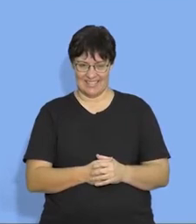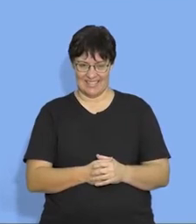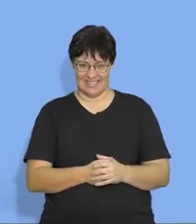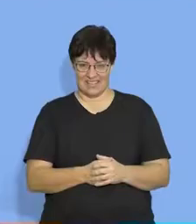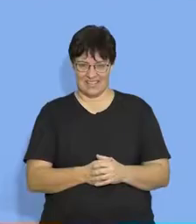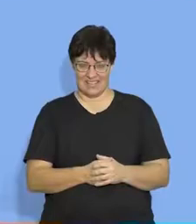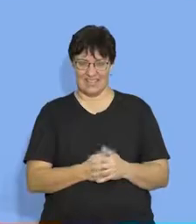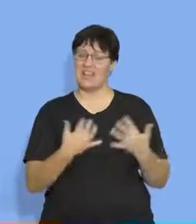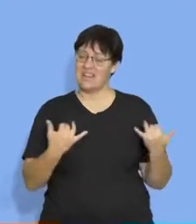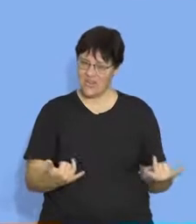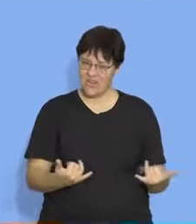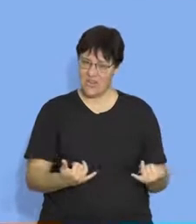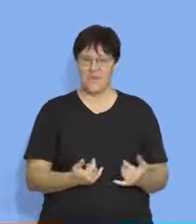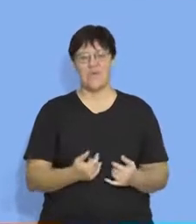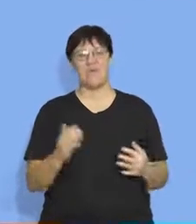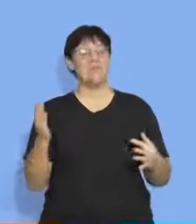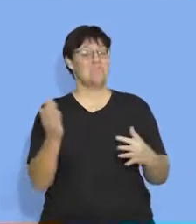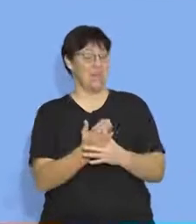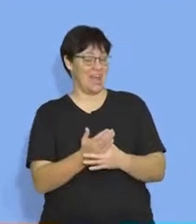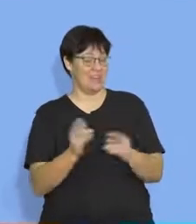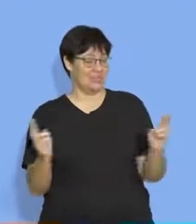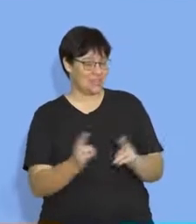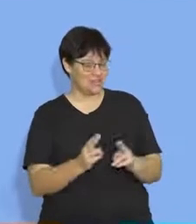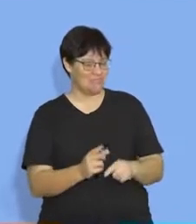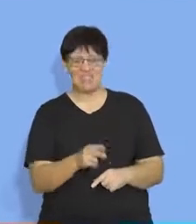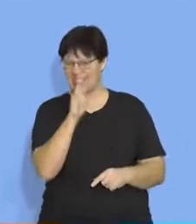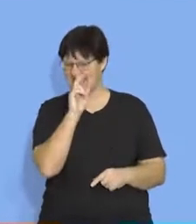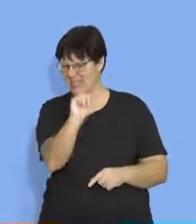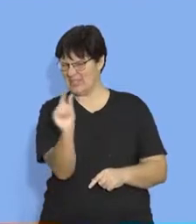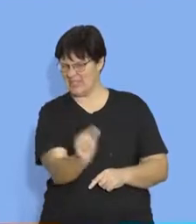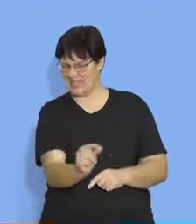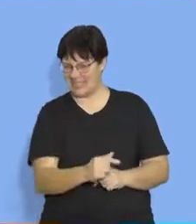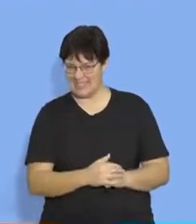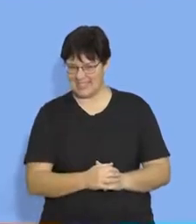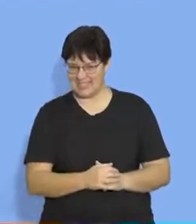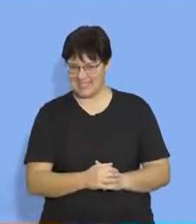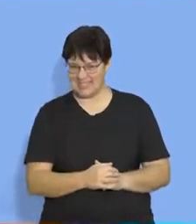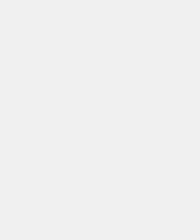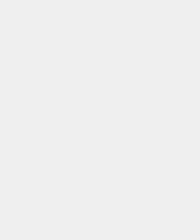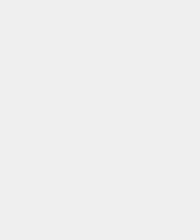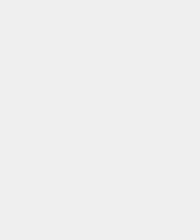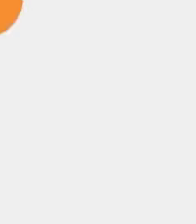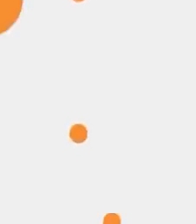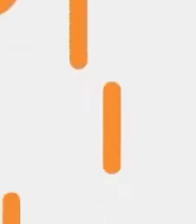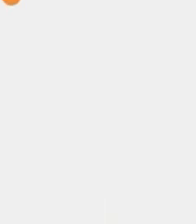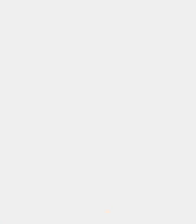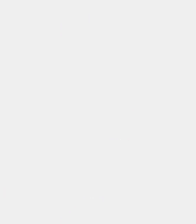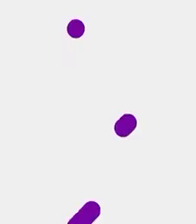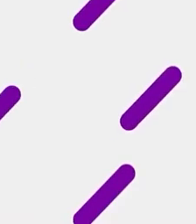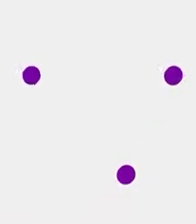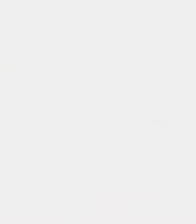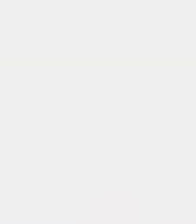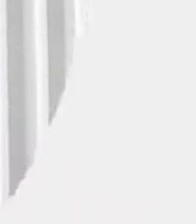And we're going to take a short break. And I will see you in a couple of minutes. Thank you.